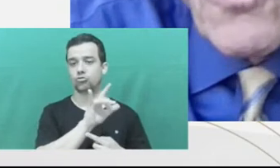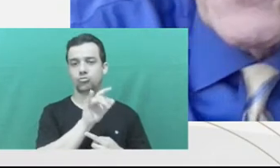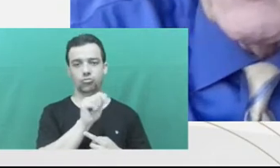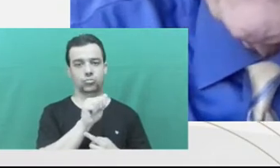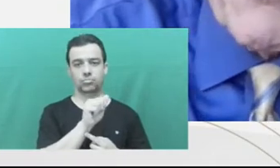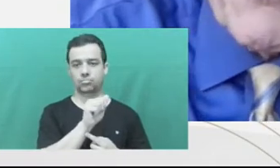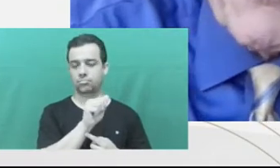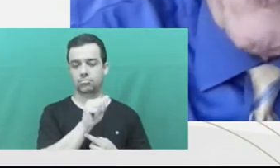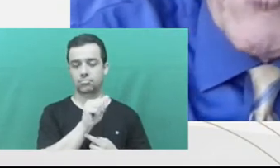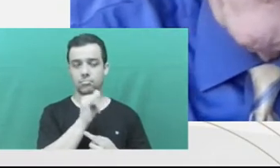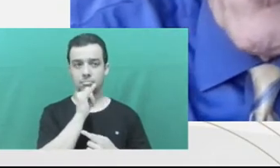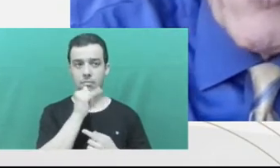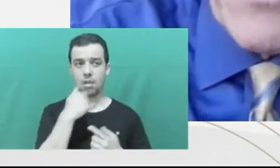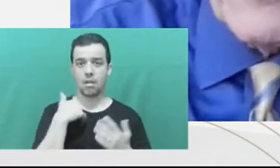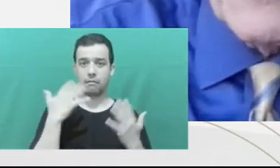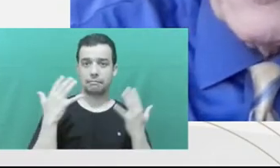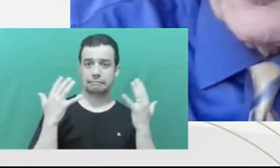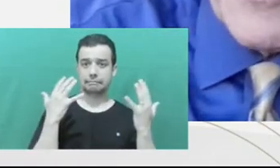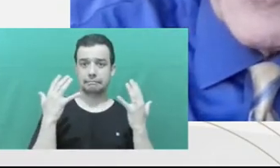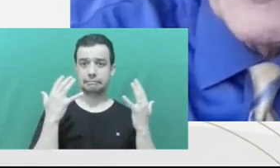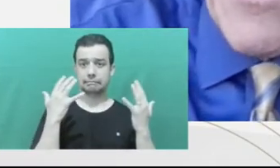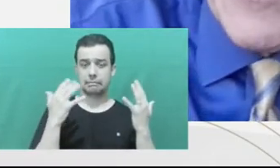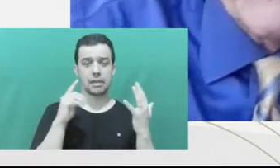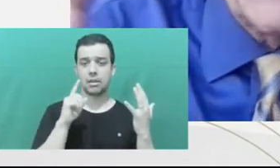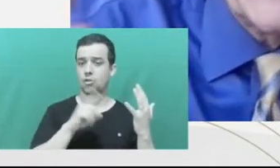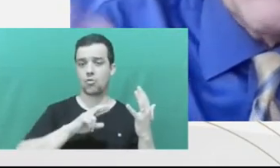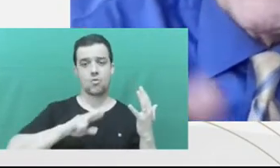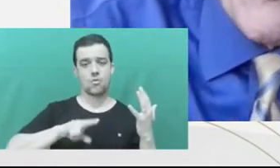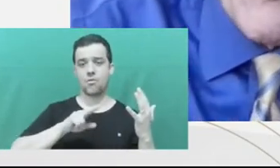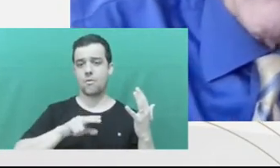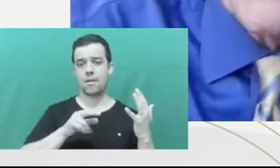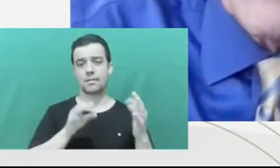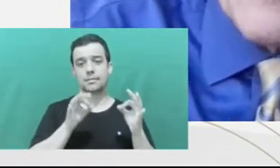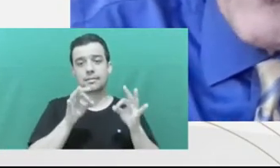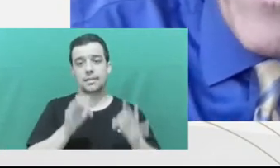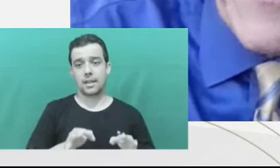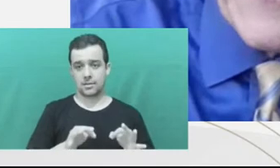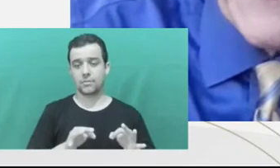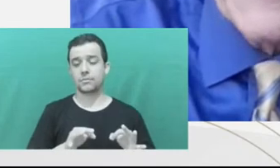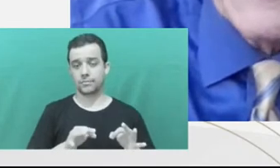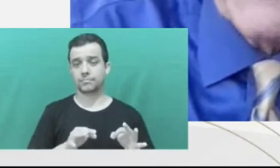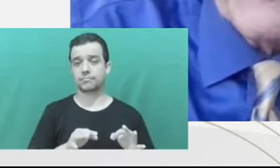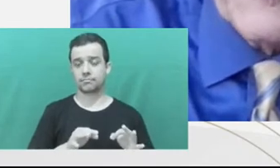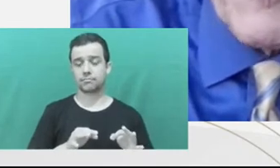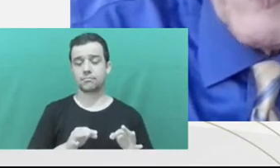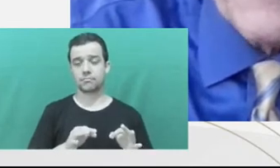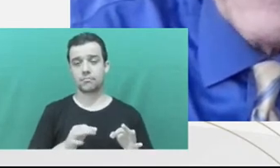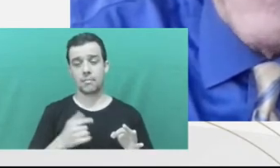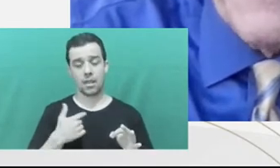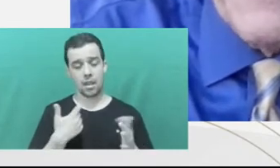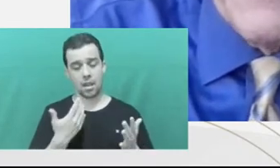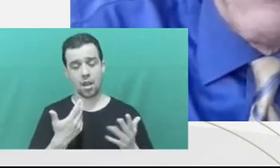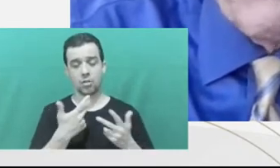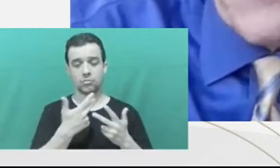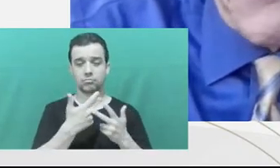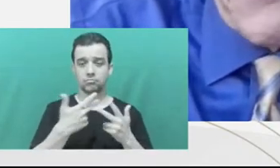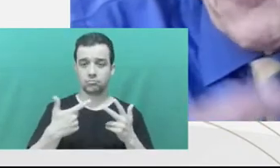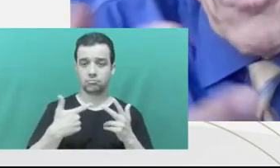all of those reforms, I would suggest. I understand that your Congress is now weighing a system of plea bargaining.